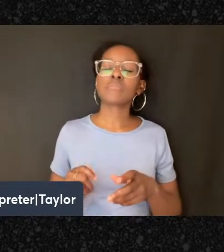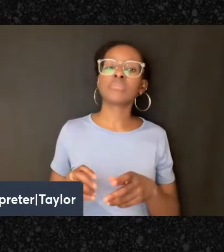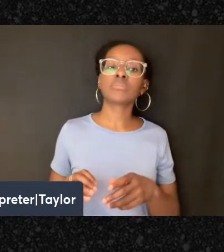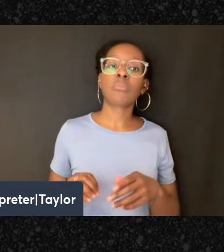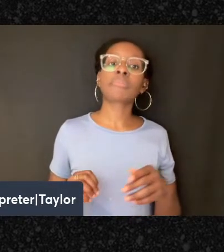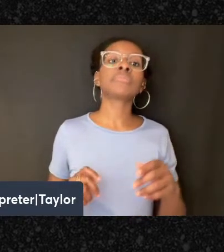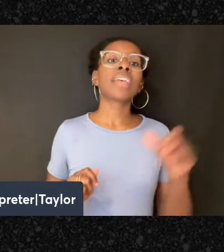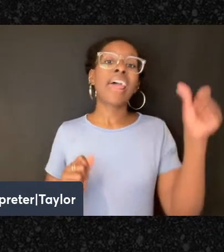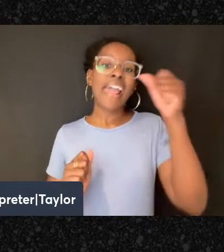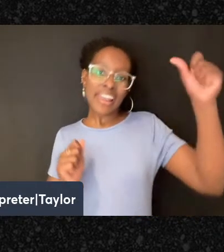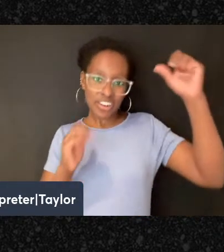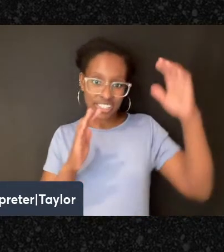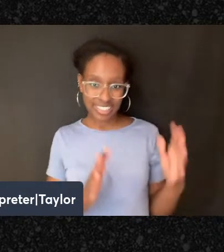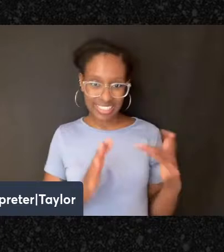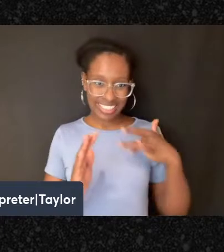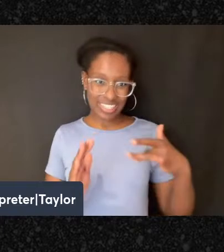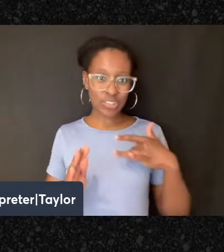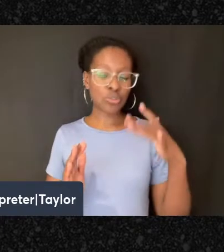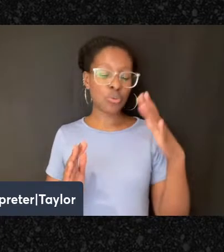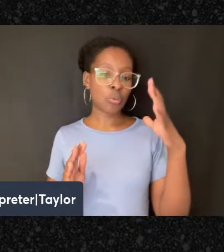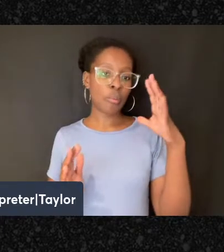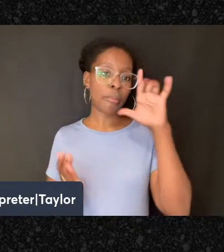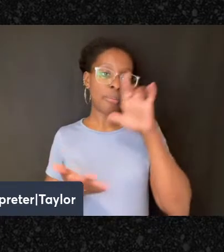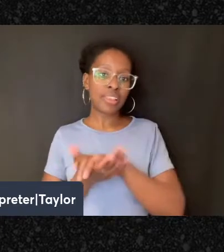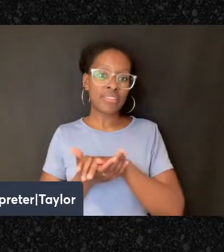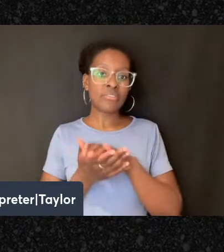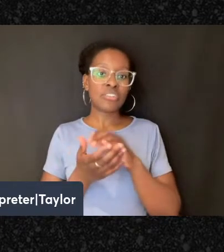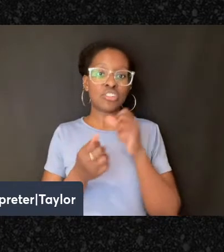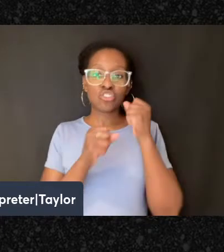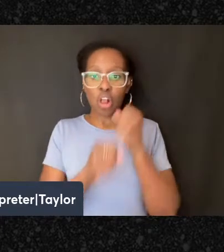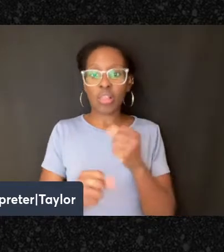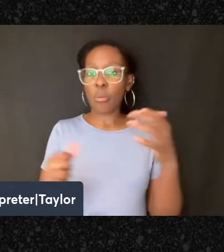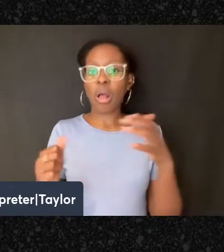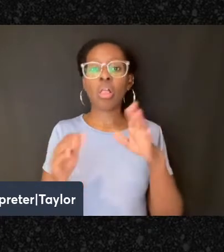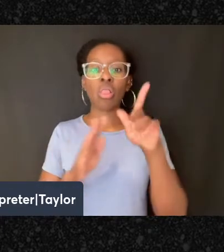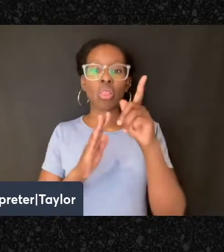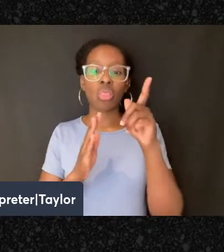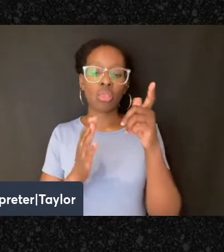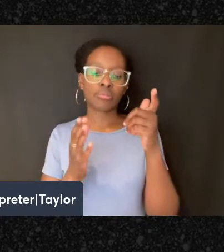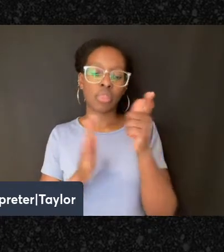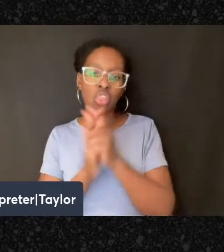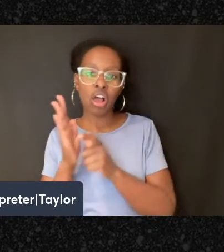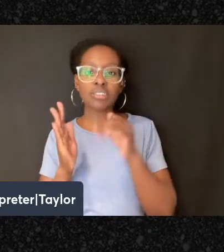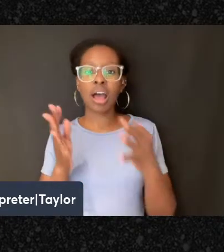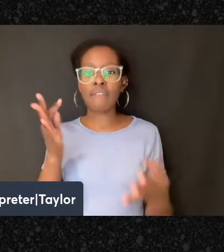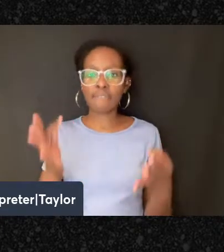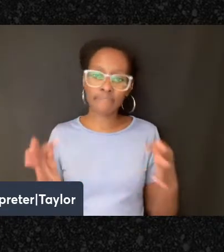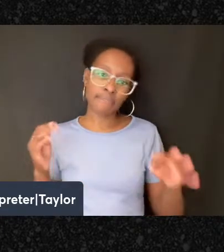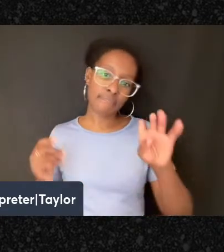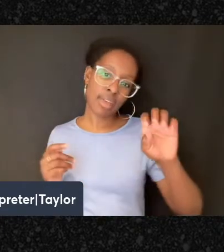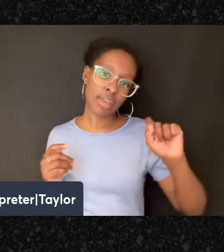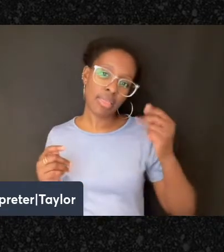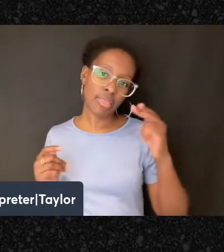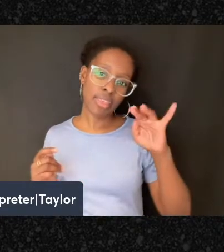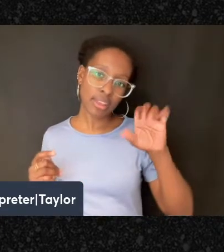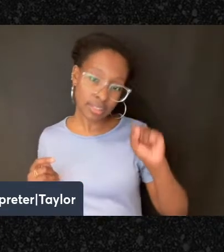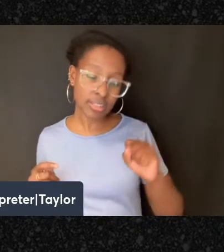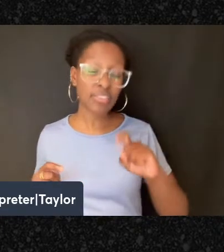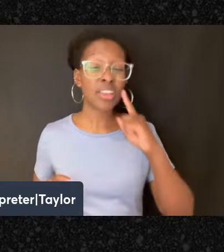tend to believe very strongly in the laws of ethics, or the idea that we have to treat each other in certain ways.